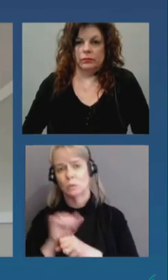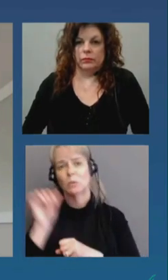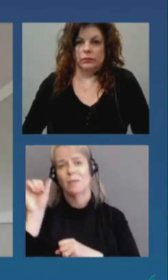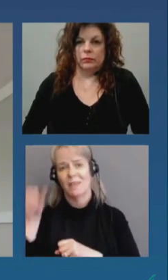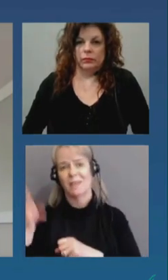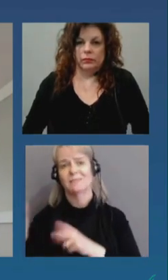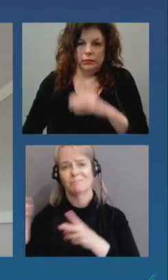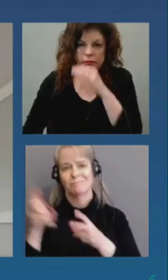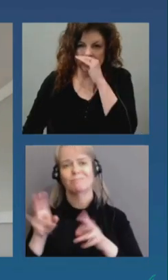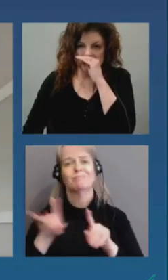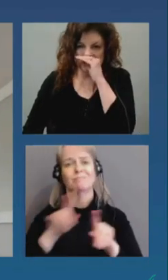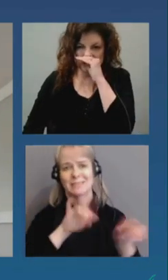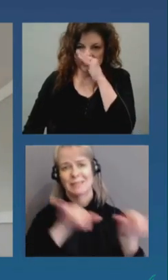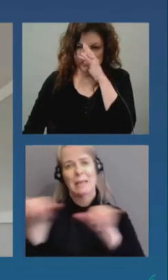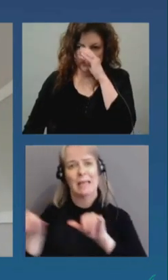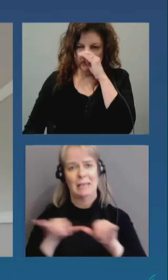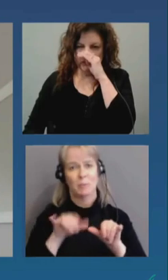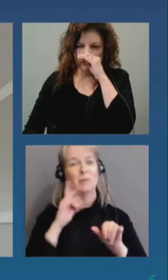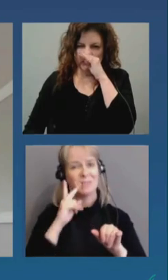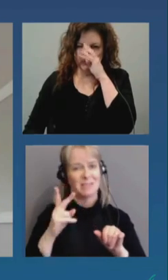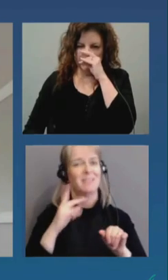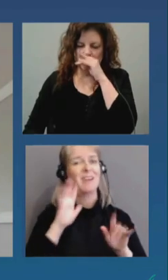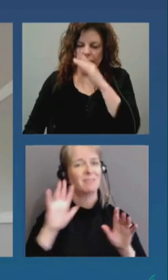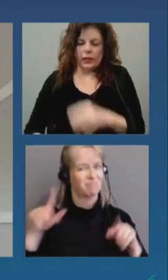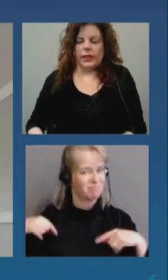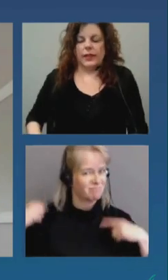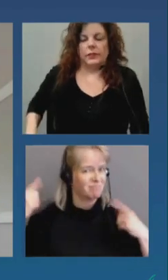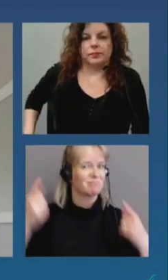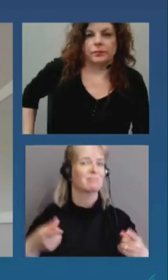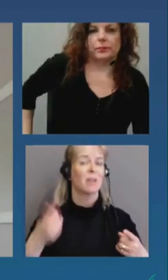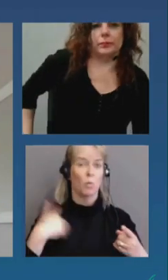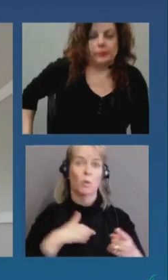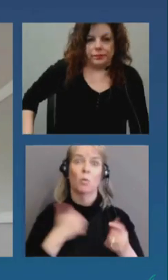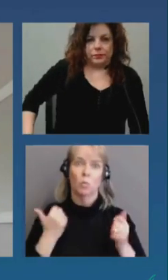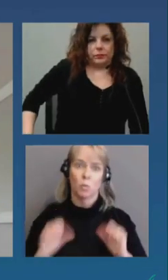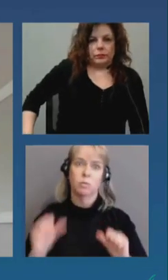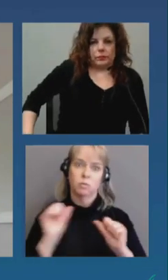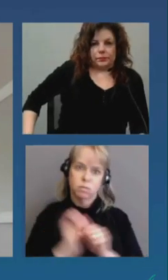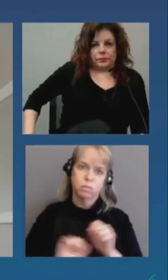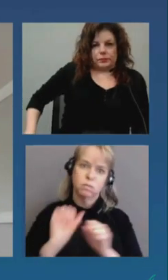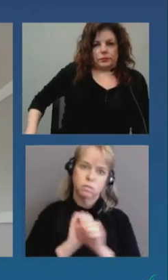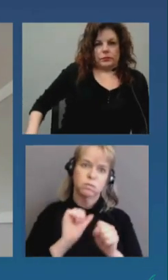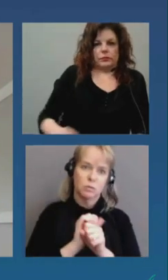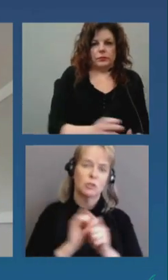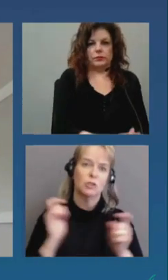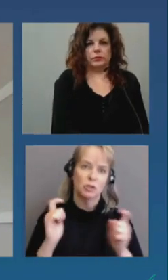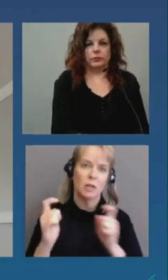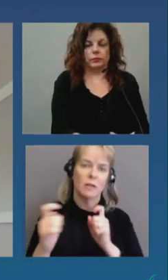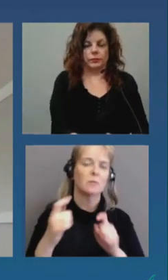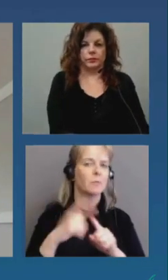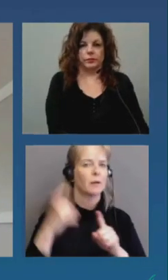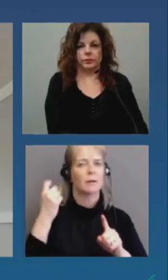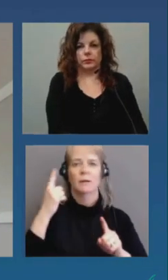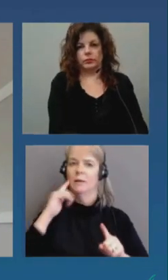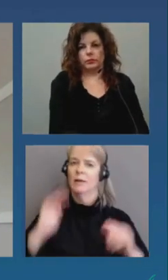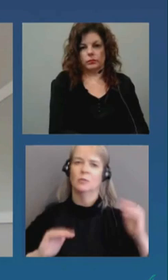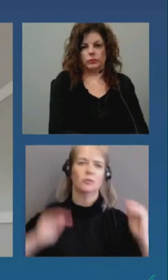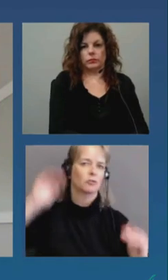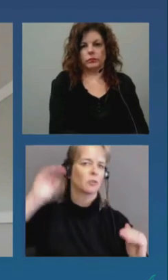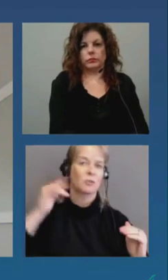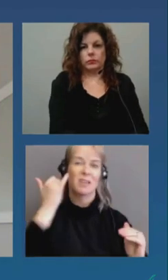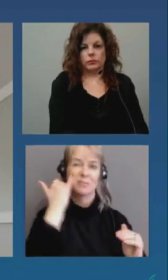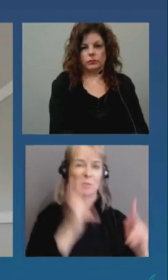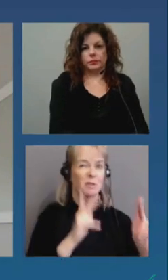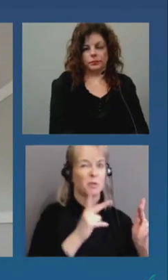working hard to try to change but it reflects structural inequities that people face when they are newcomers